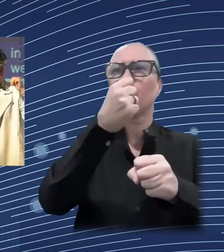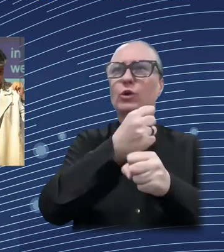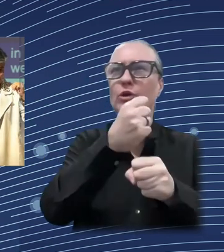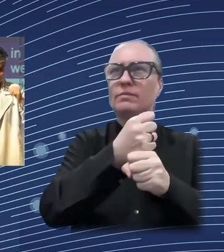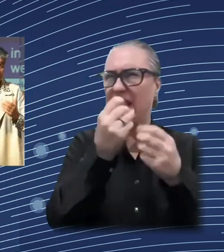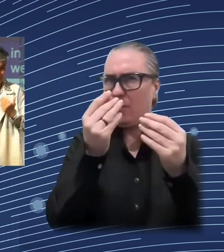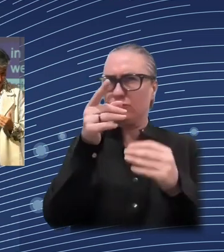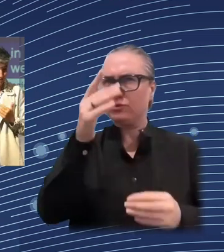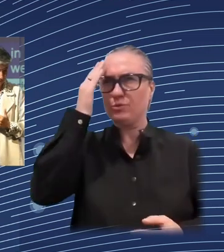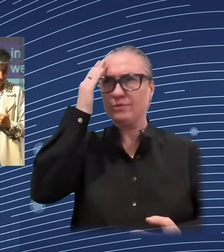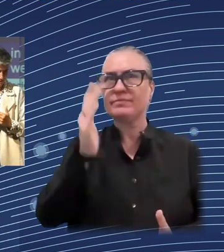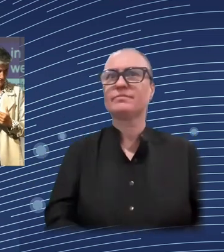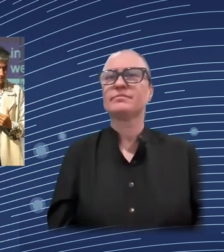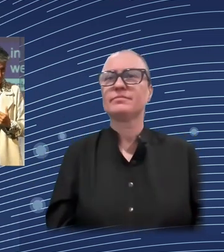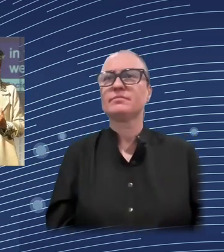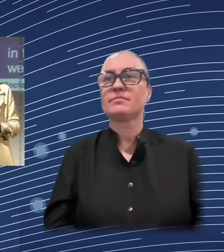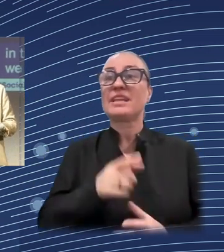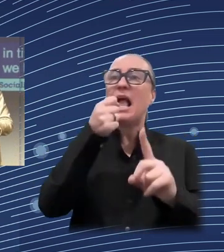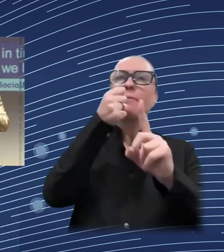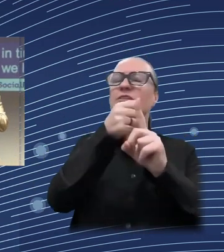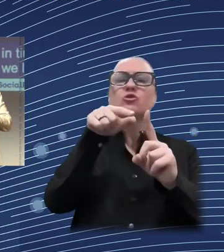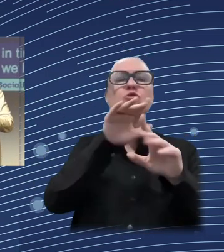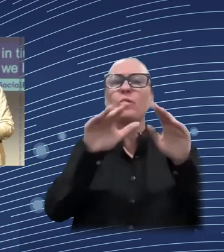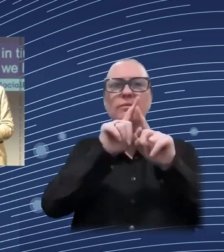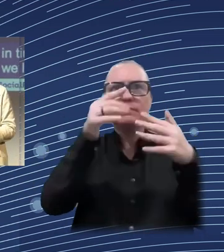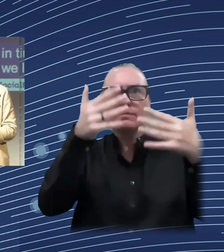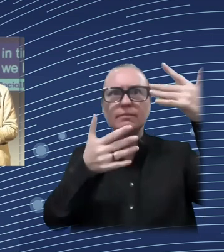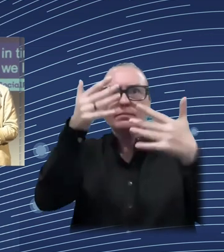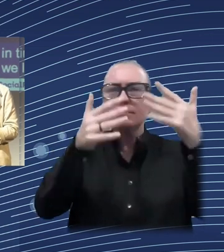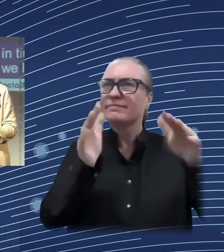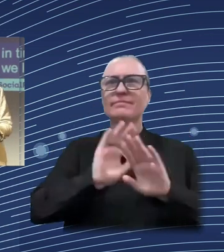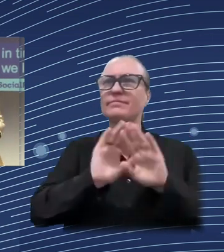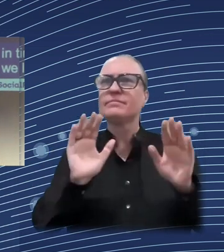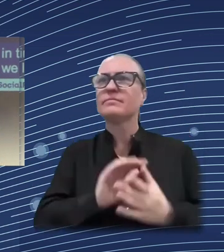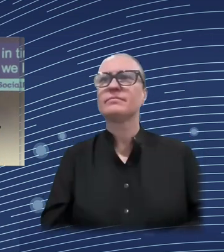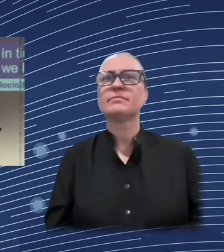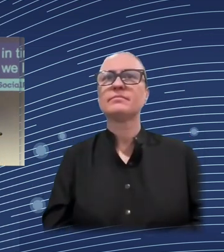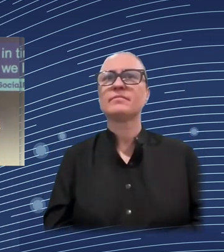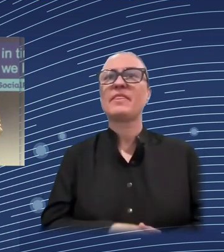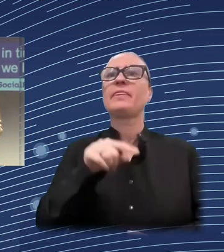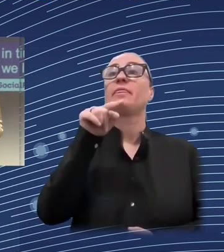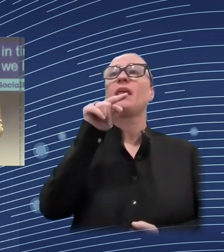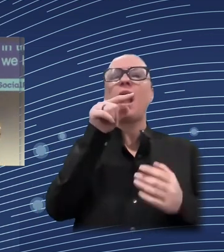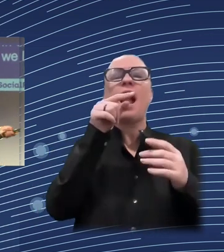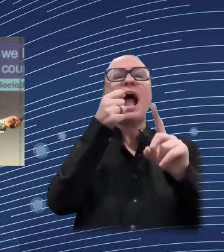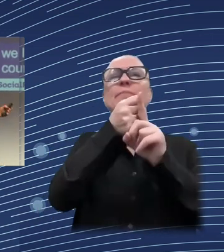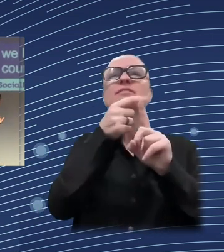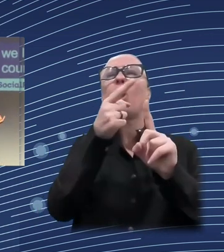the other, which is the counterfactual, right? So we have to create the counterfactual, right? That is difficult.